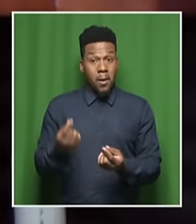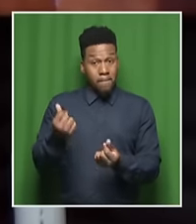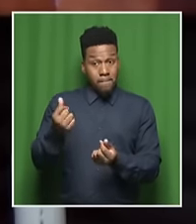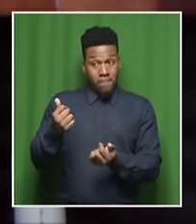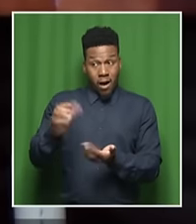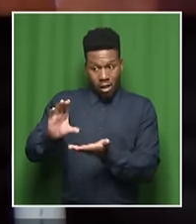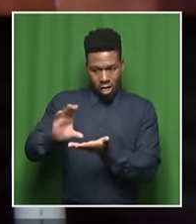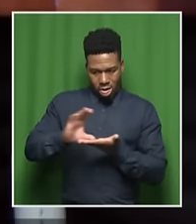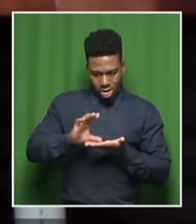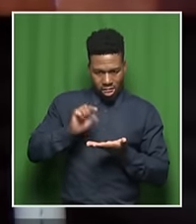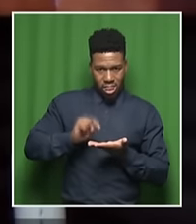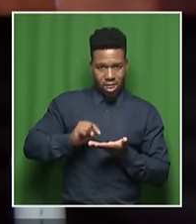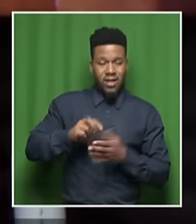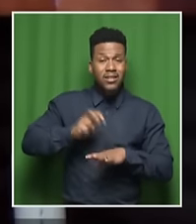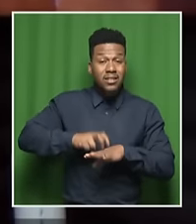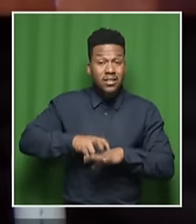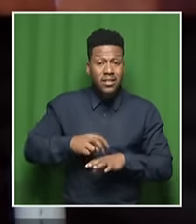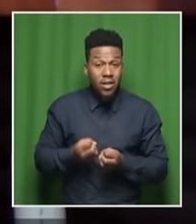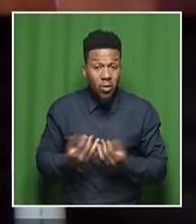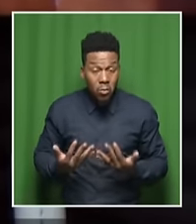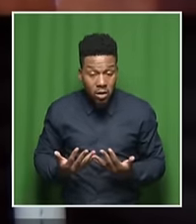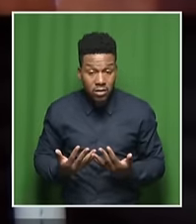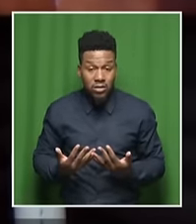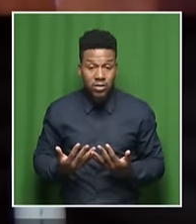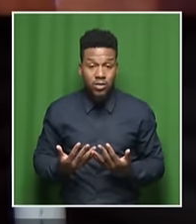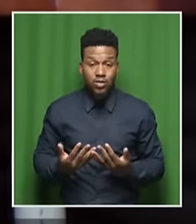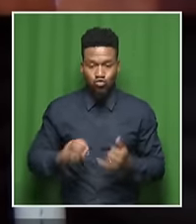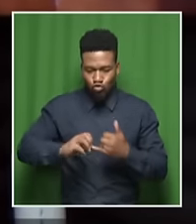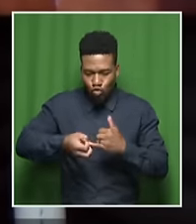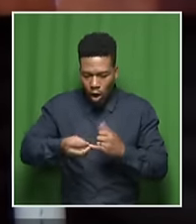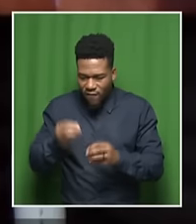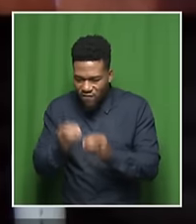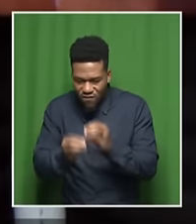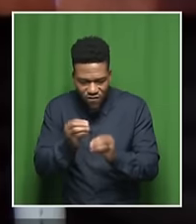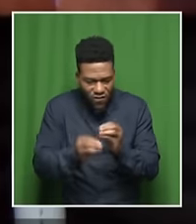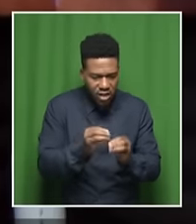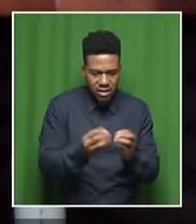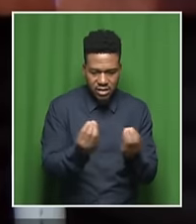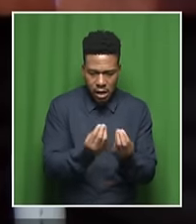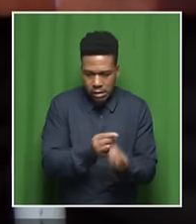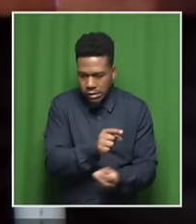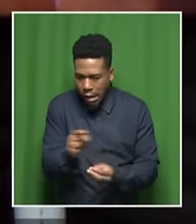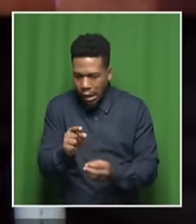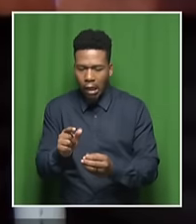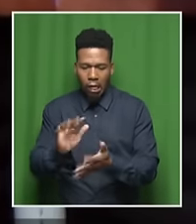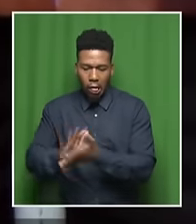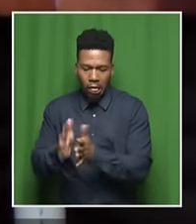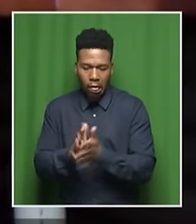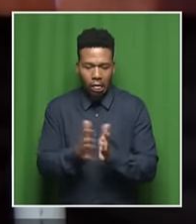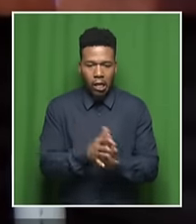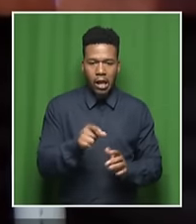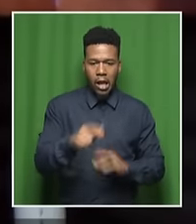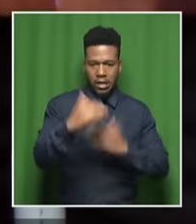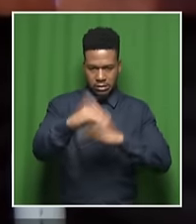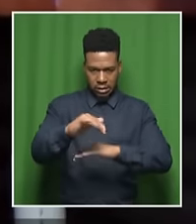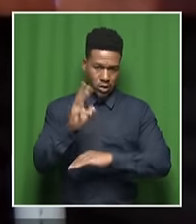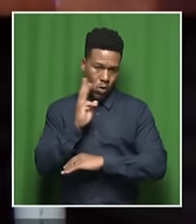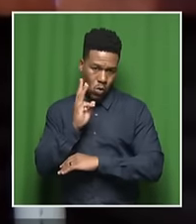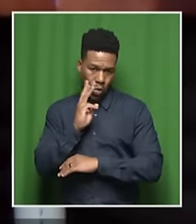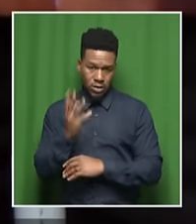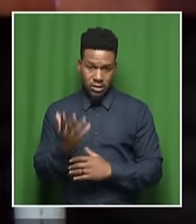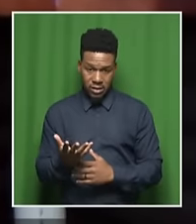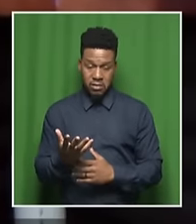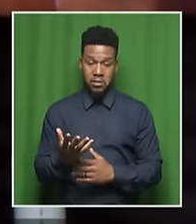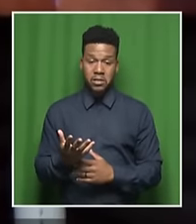needed to repair what's broken in the water sector. The number that I work on is the number from the SA Business Water